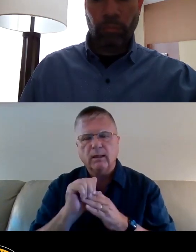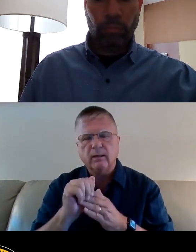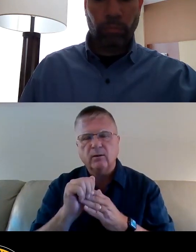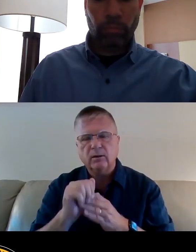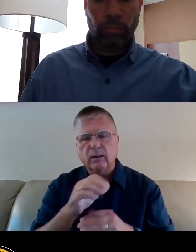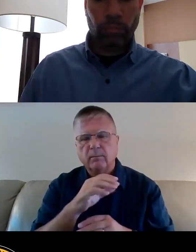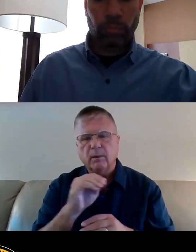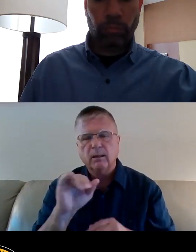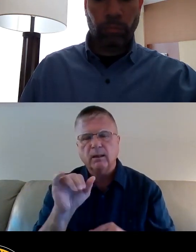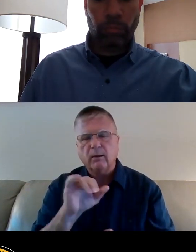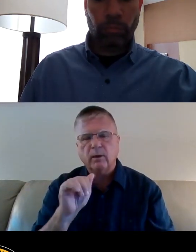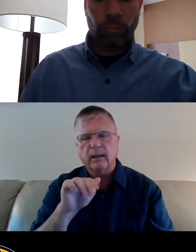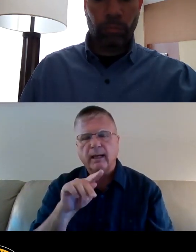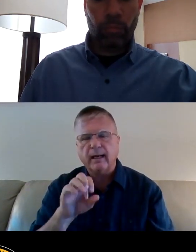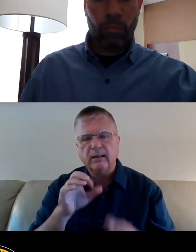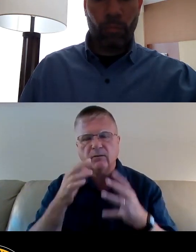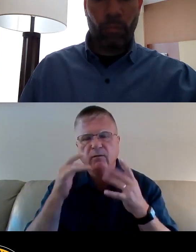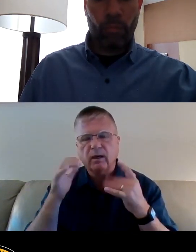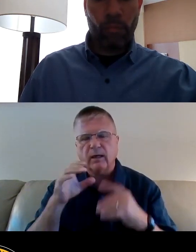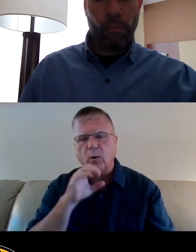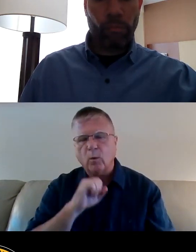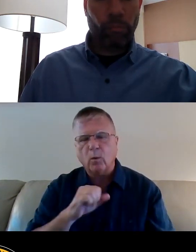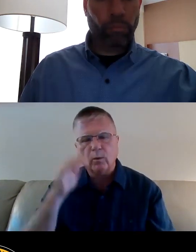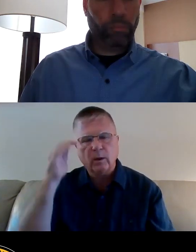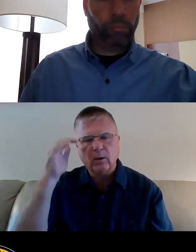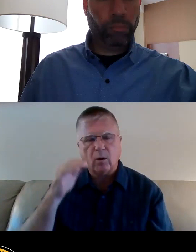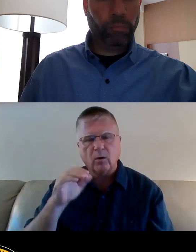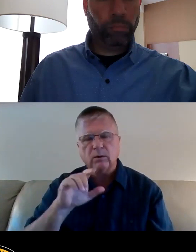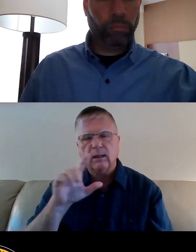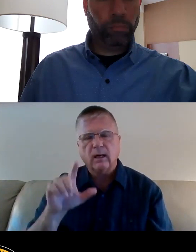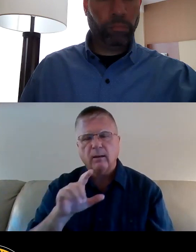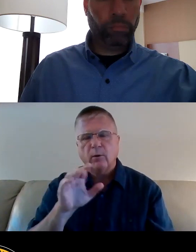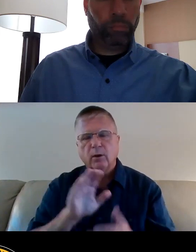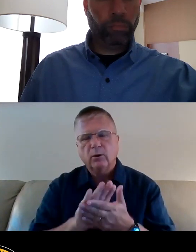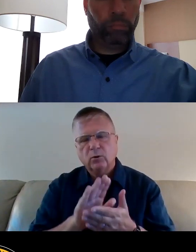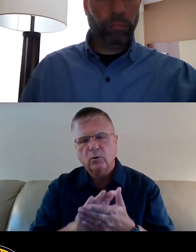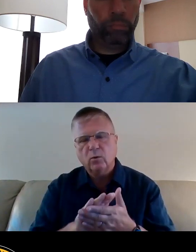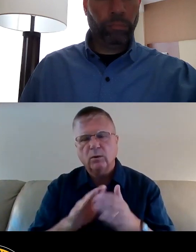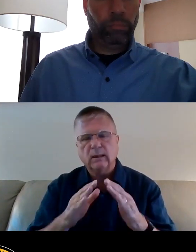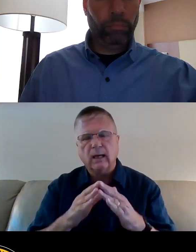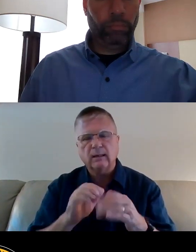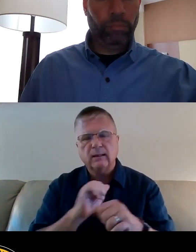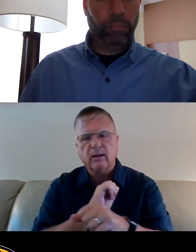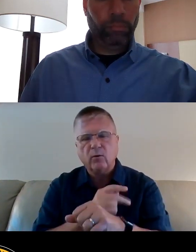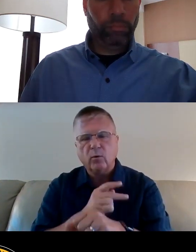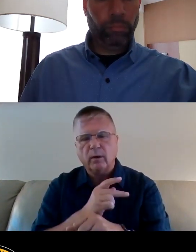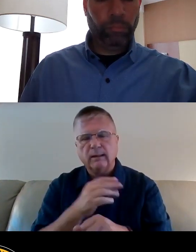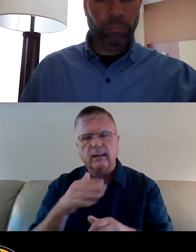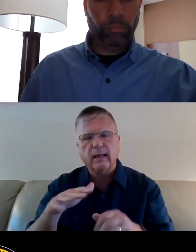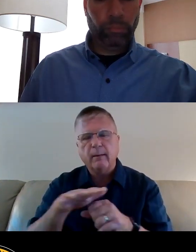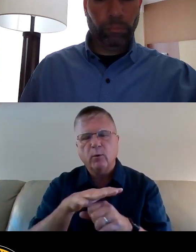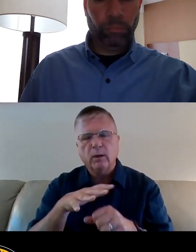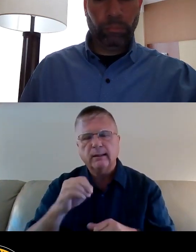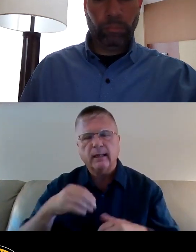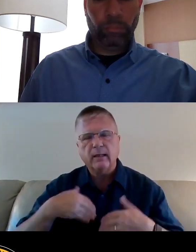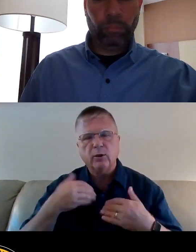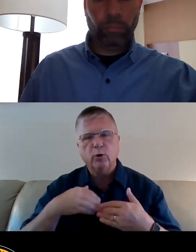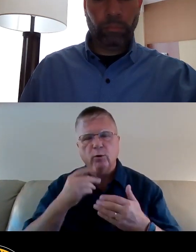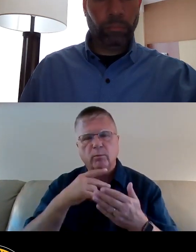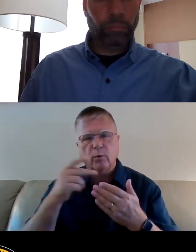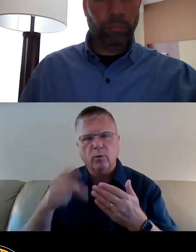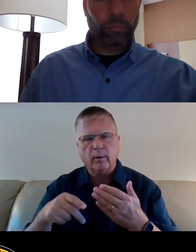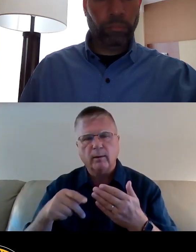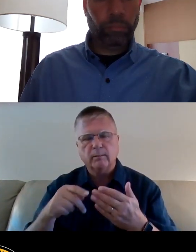older adults, libraries, schools, housing authorities, neighborhoods, and youth programs. These Public